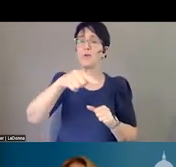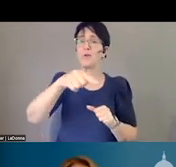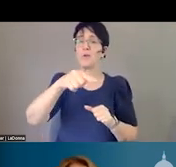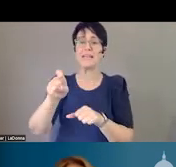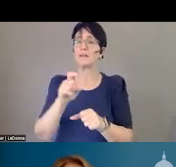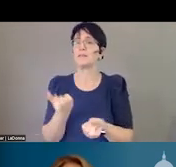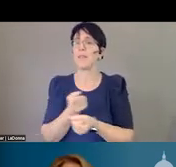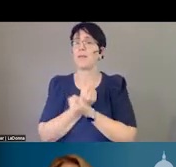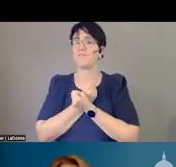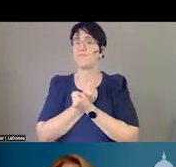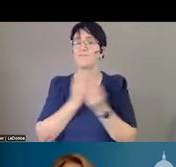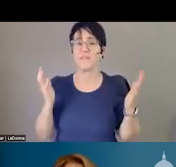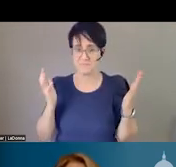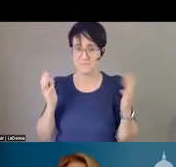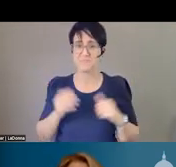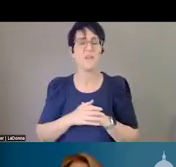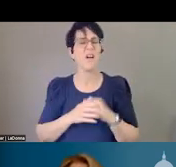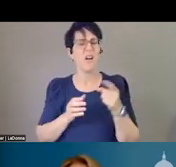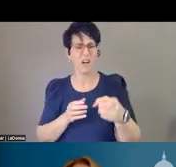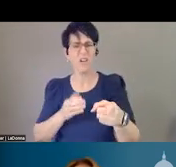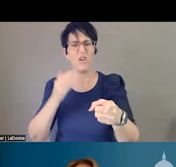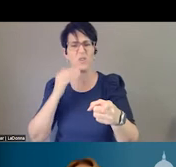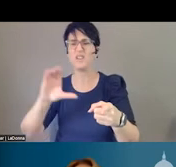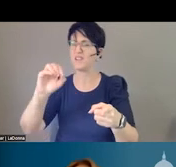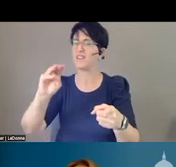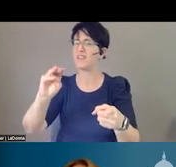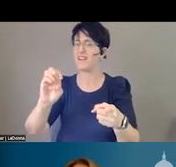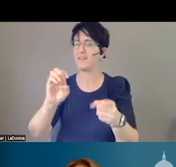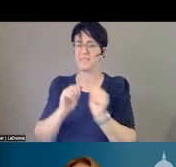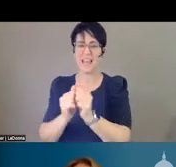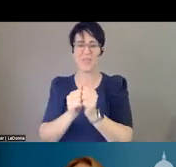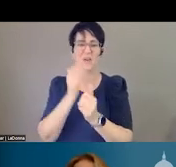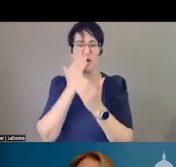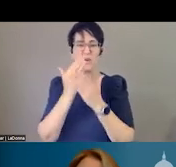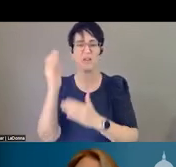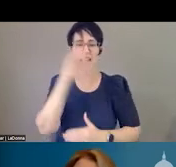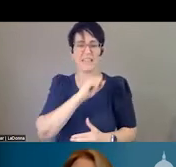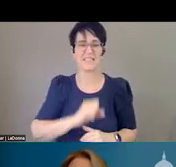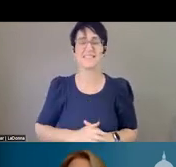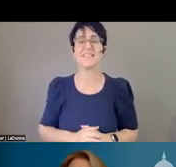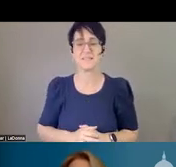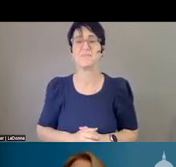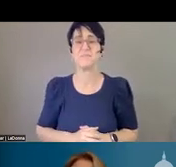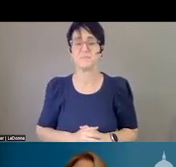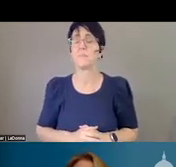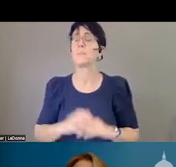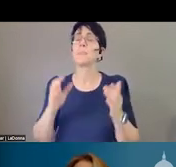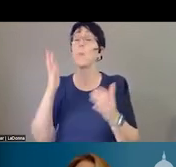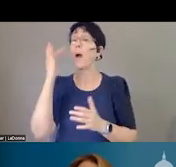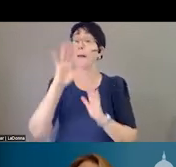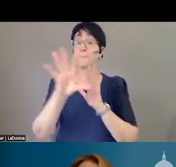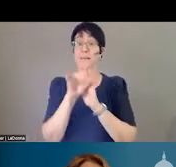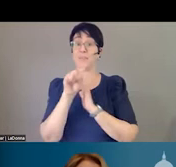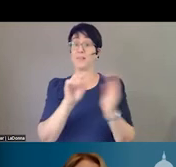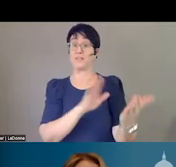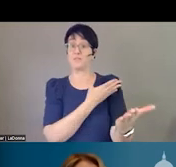So Come Together would have been a great song, too. Thank you. So it takes a lot of love to do this planning. But, you know, if